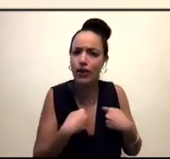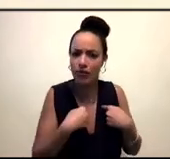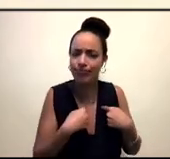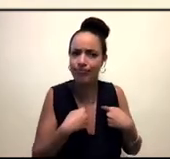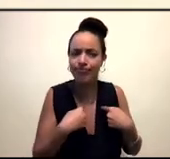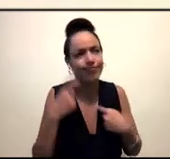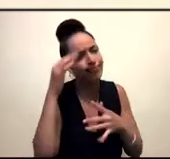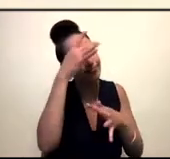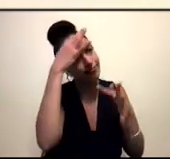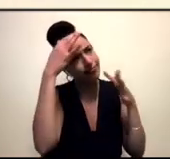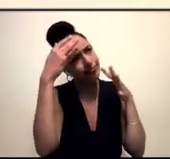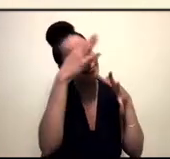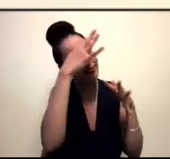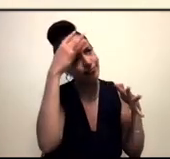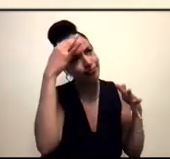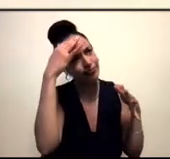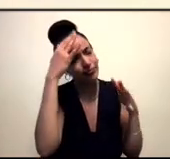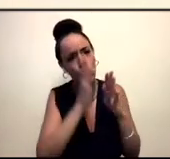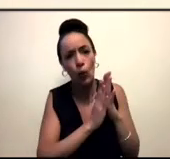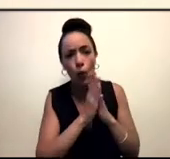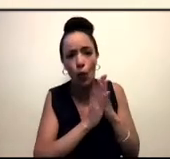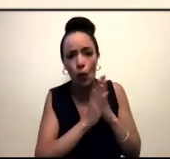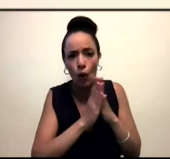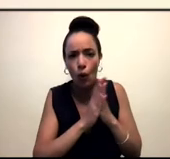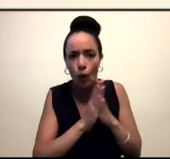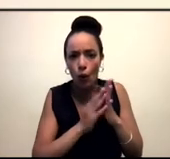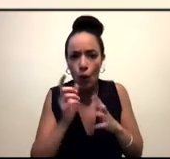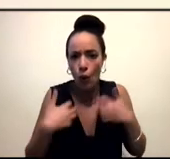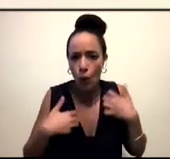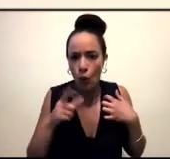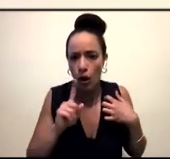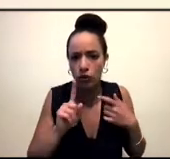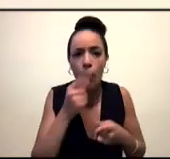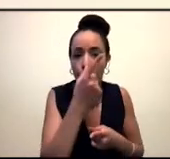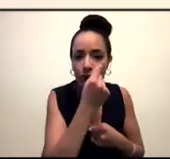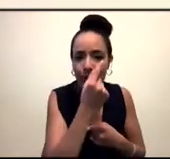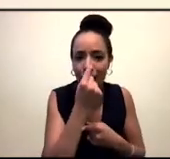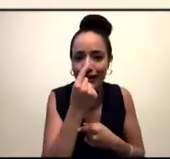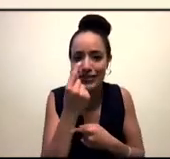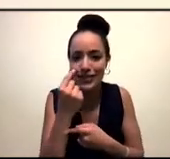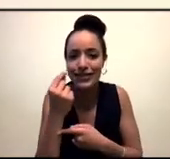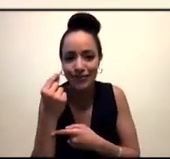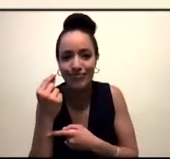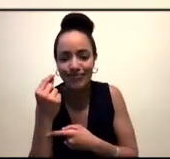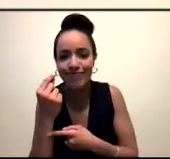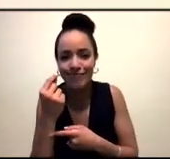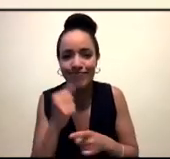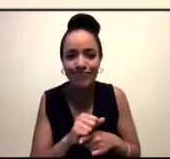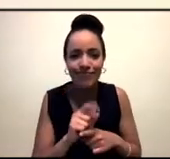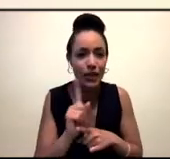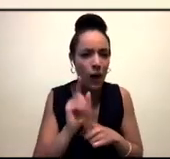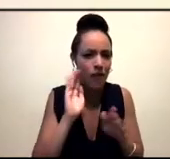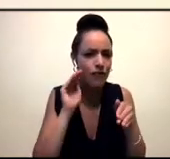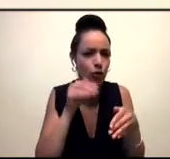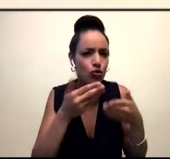am really excited about the possibilities that are coming out now, that I'm seeing folks doing now, in terms